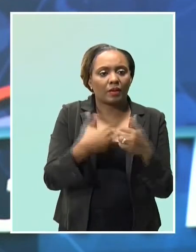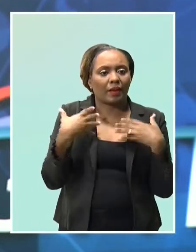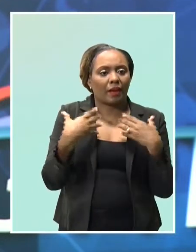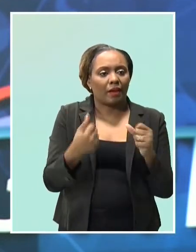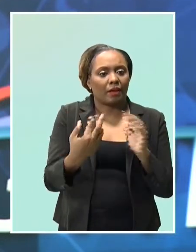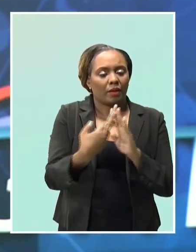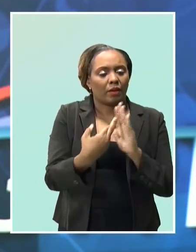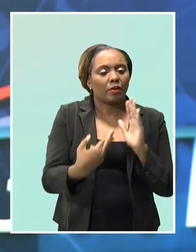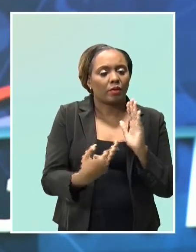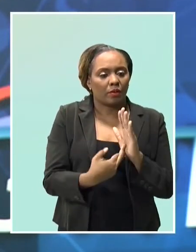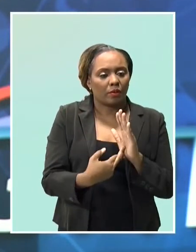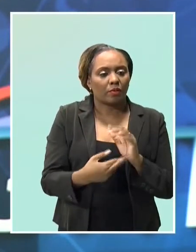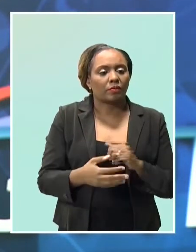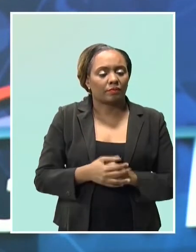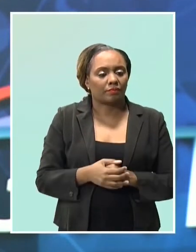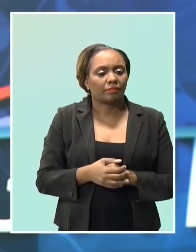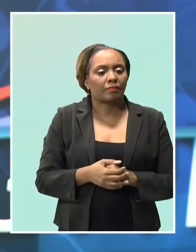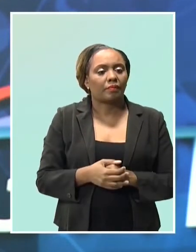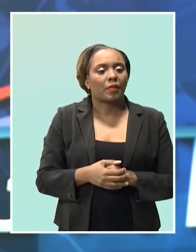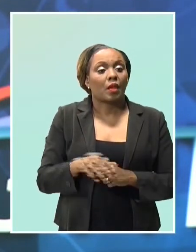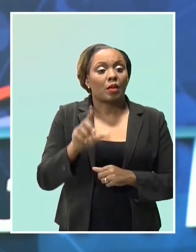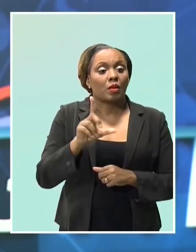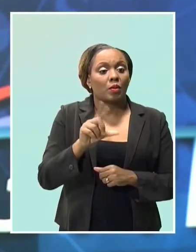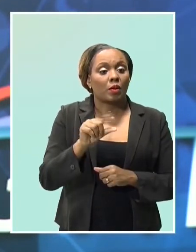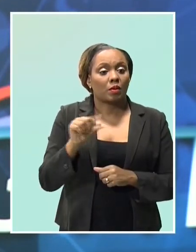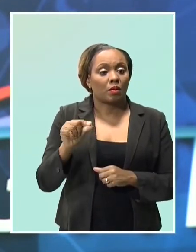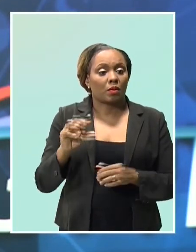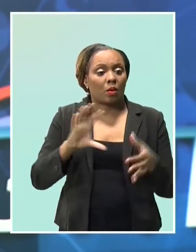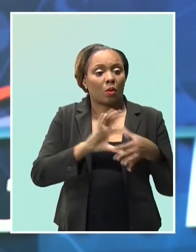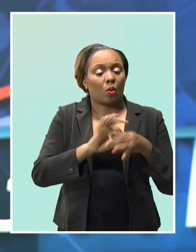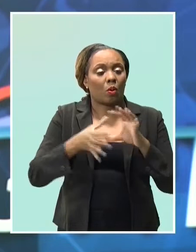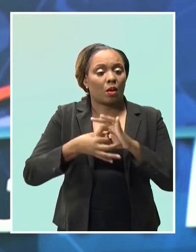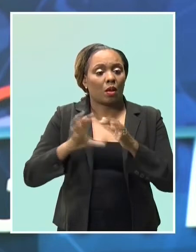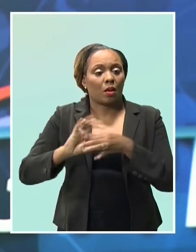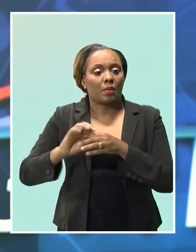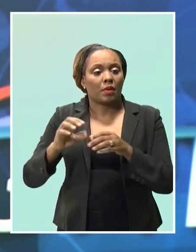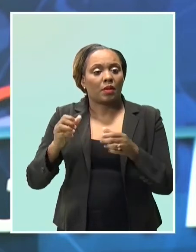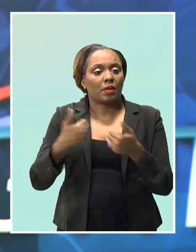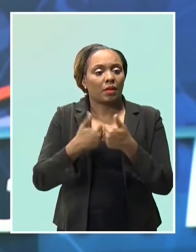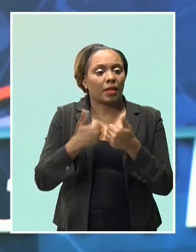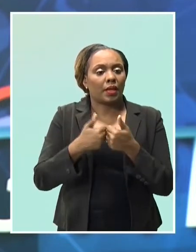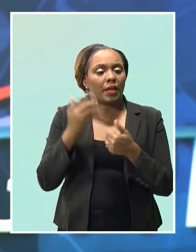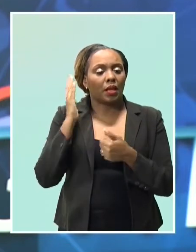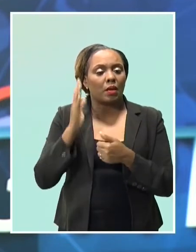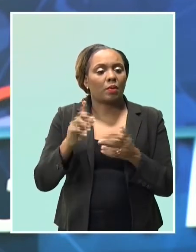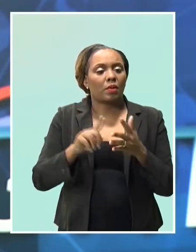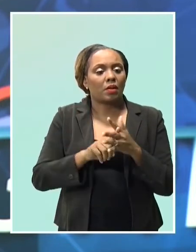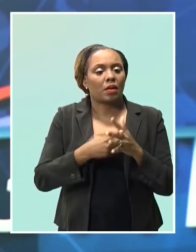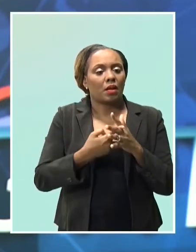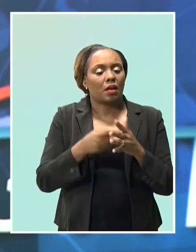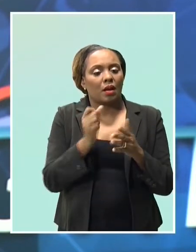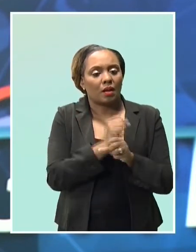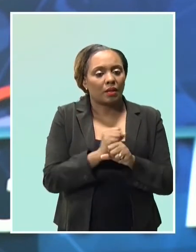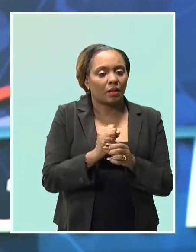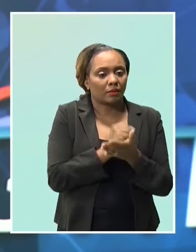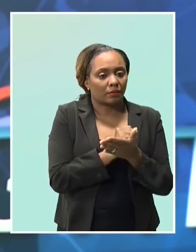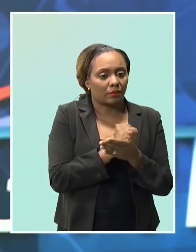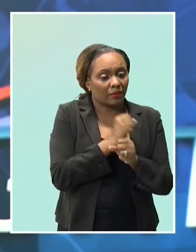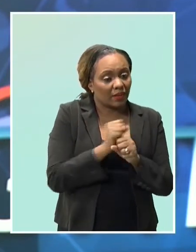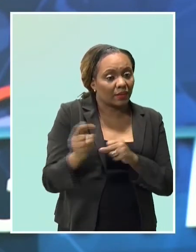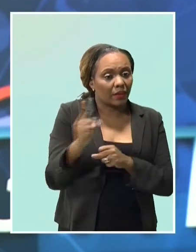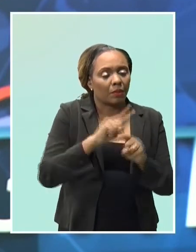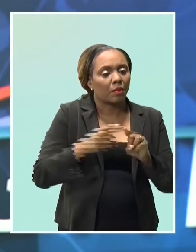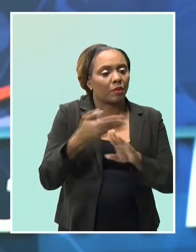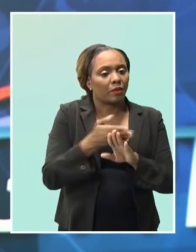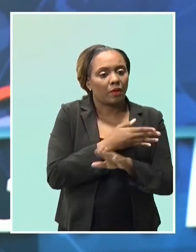in excess of 25 people than the 2020 Tokyo Olympic Games rescheduled to start on July 23rd next year. But first,